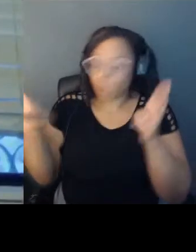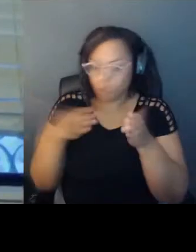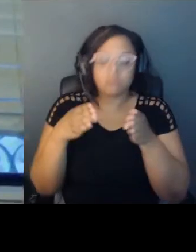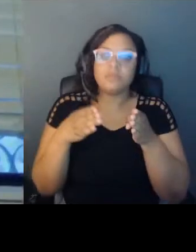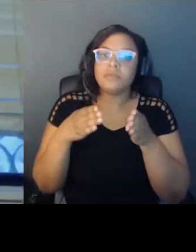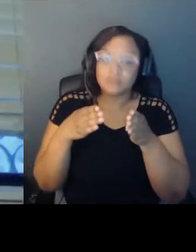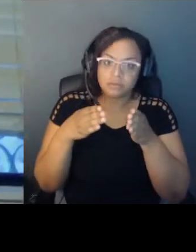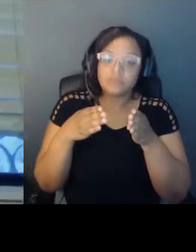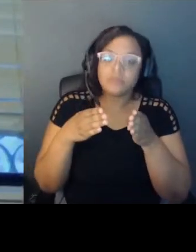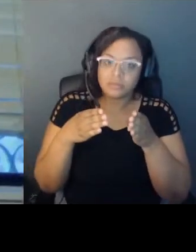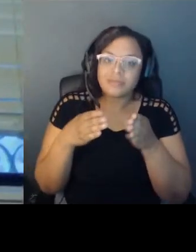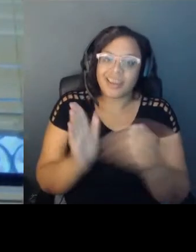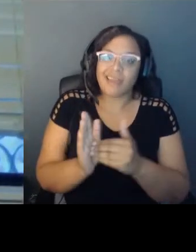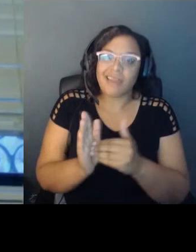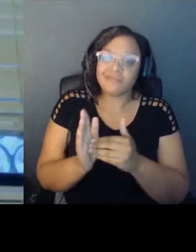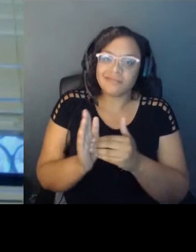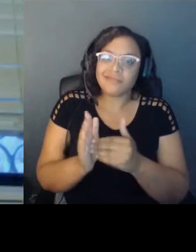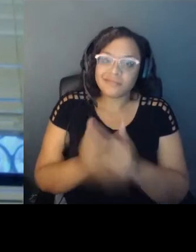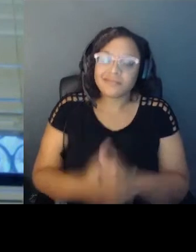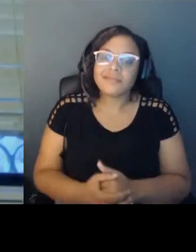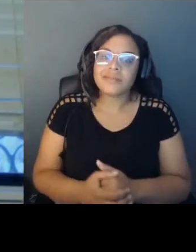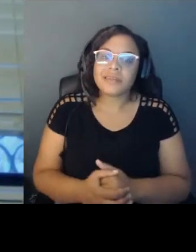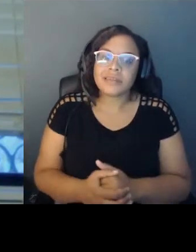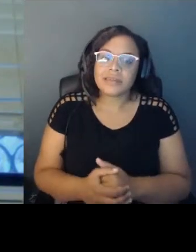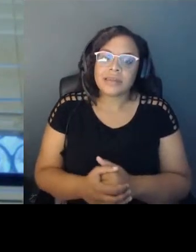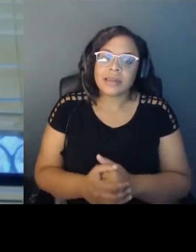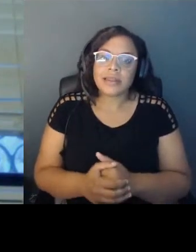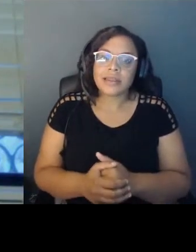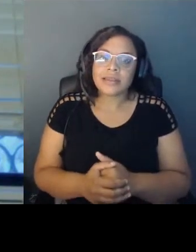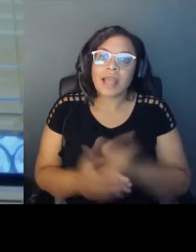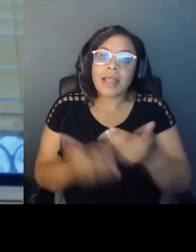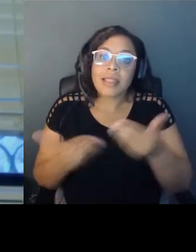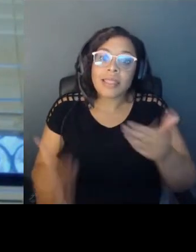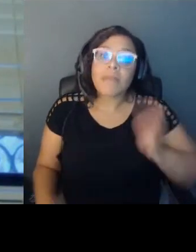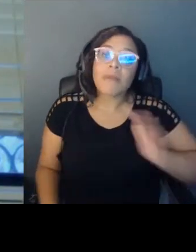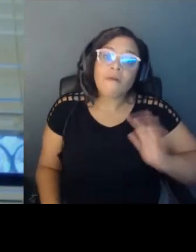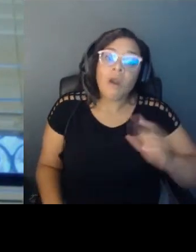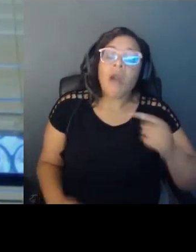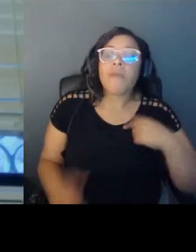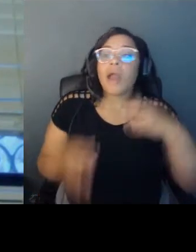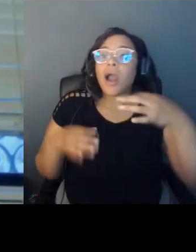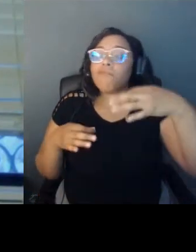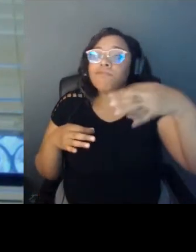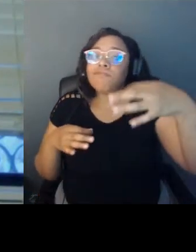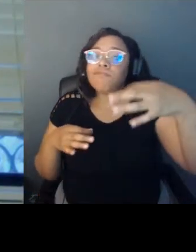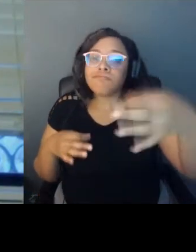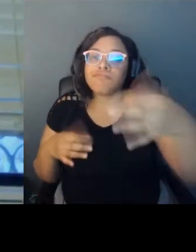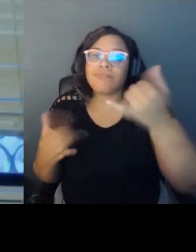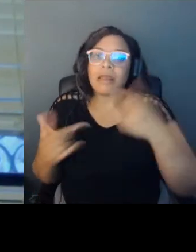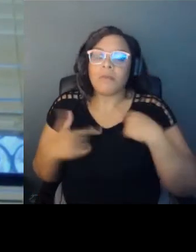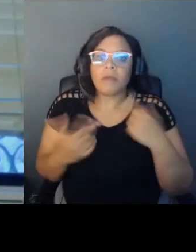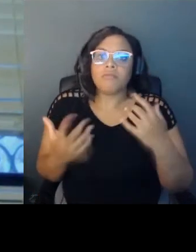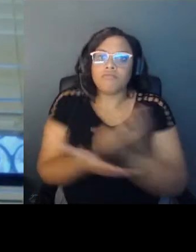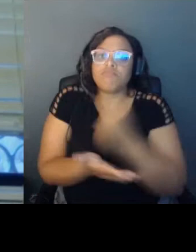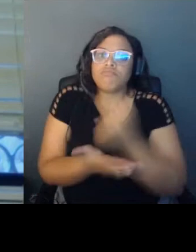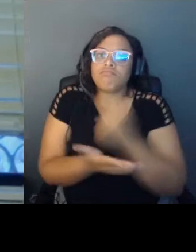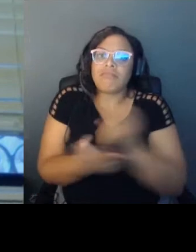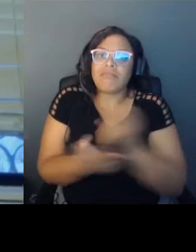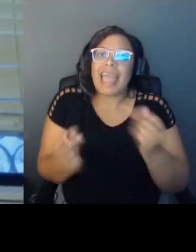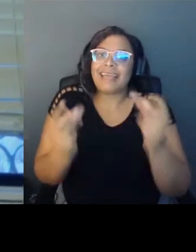things that I wanted to do, opportunities that I have been looking for. It really has